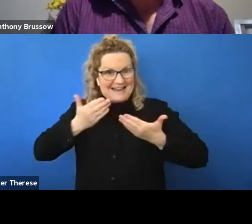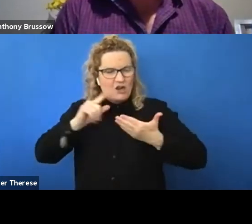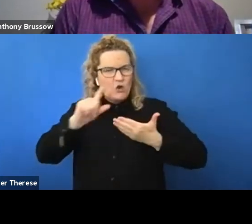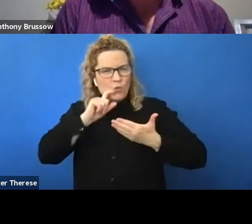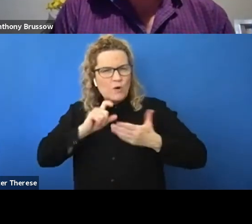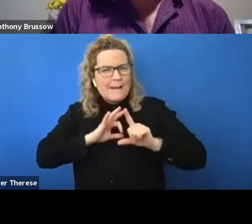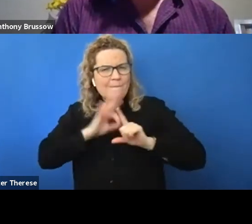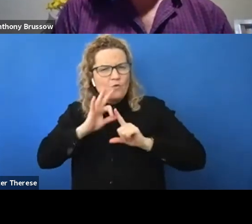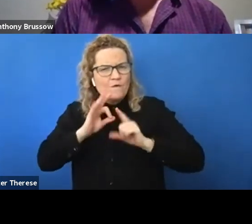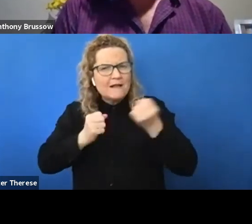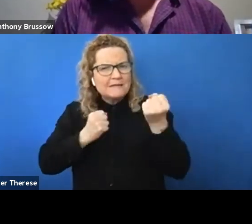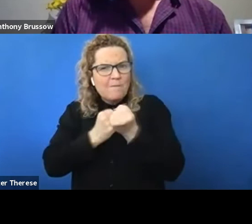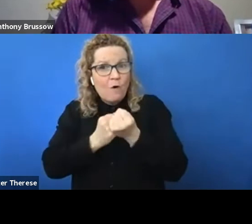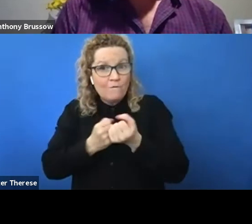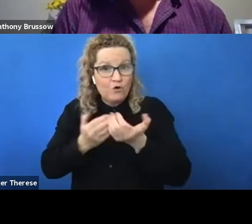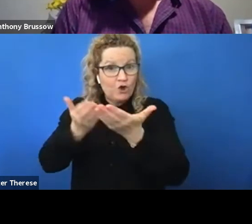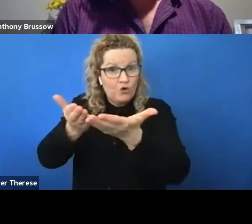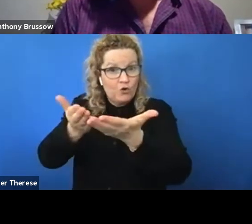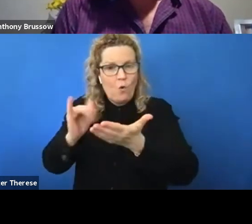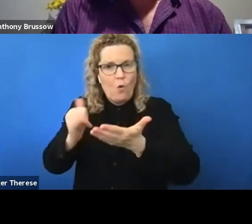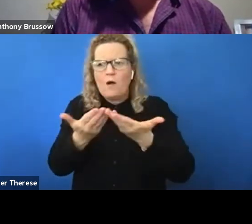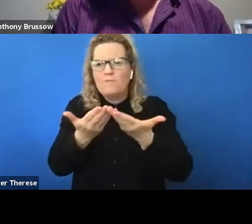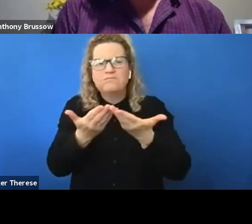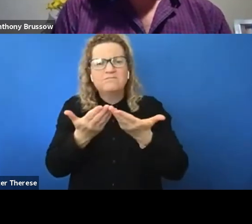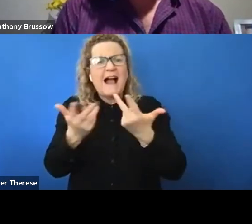either yourself or more broadly for students with disabilities?